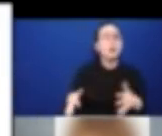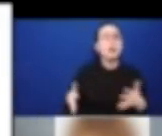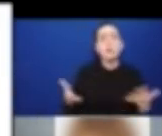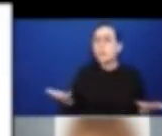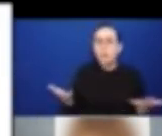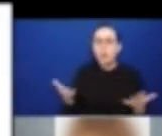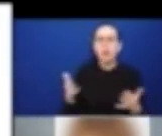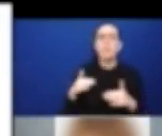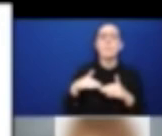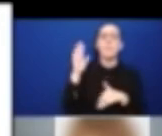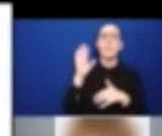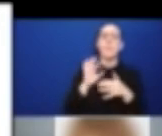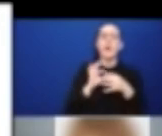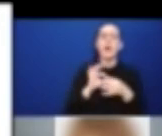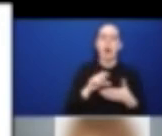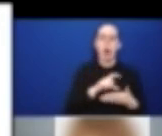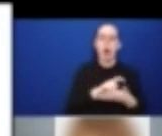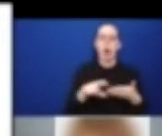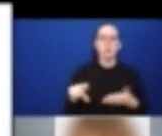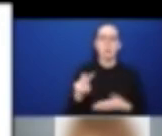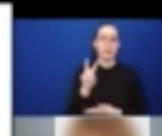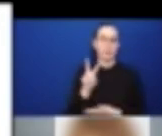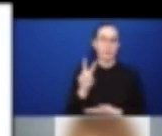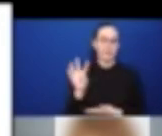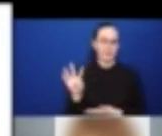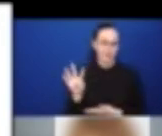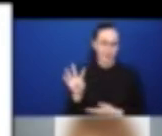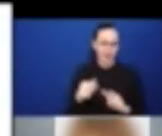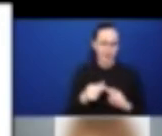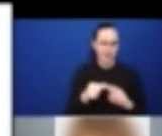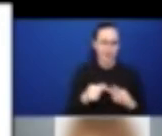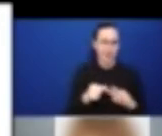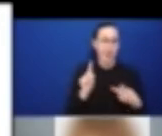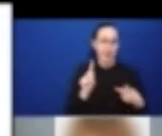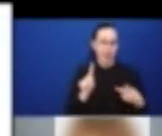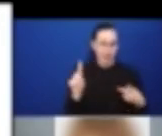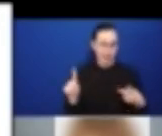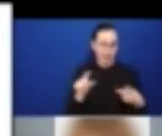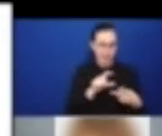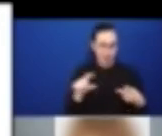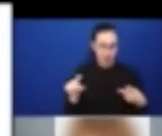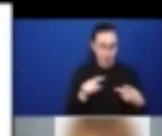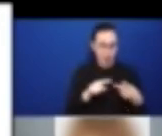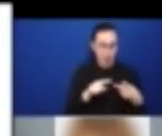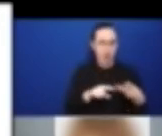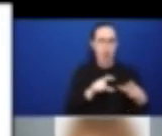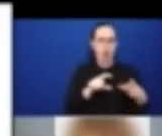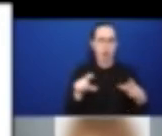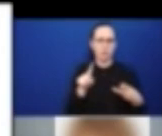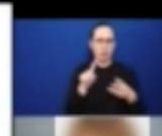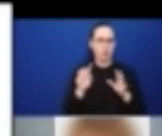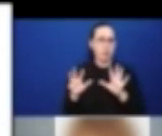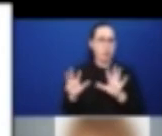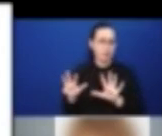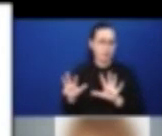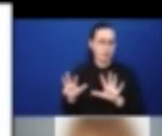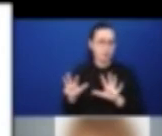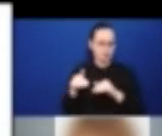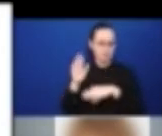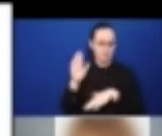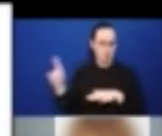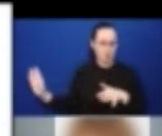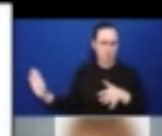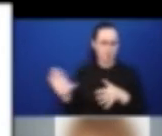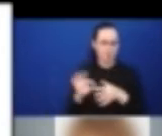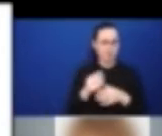24, 11 and 19. And we saw that there was specific guidance for, or